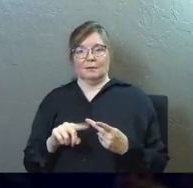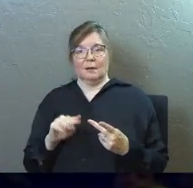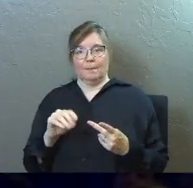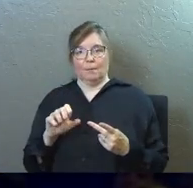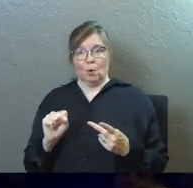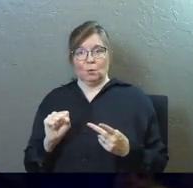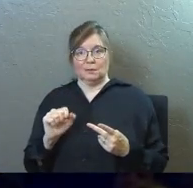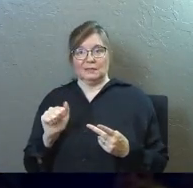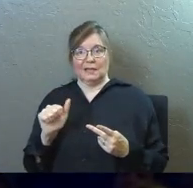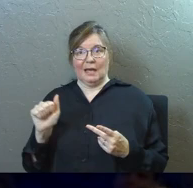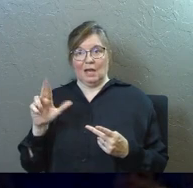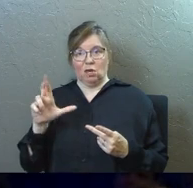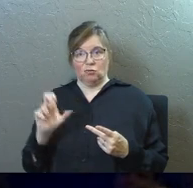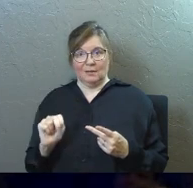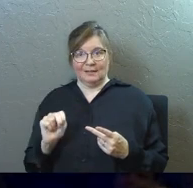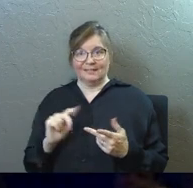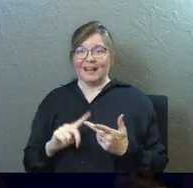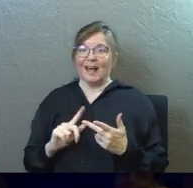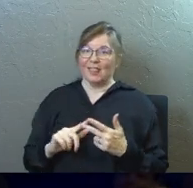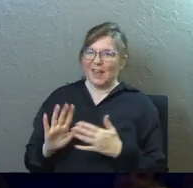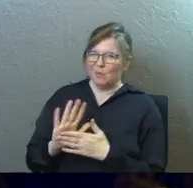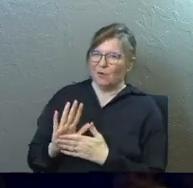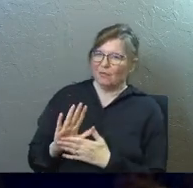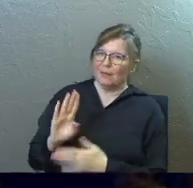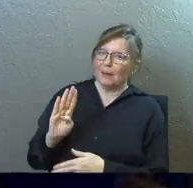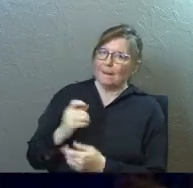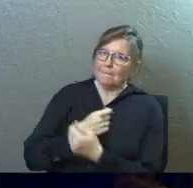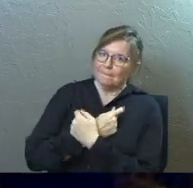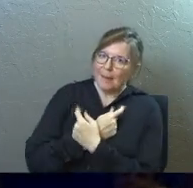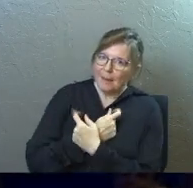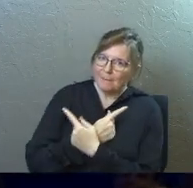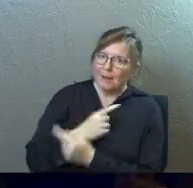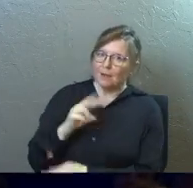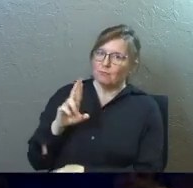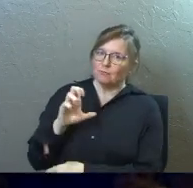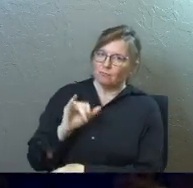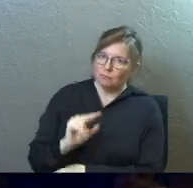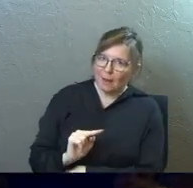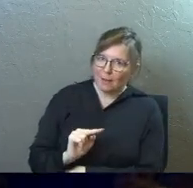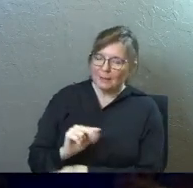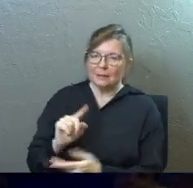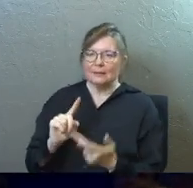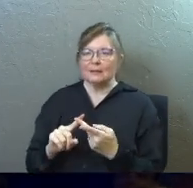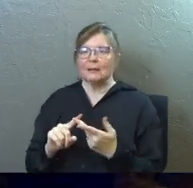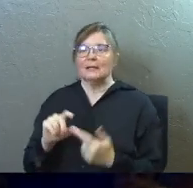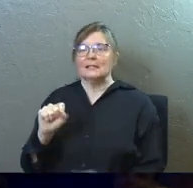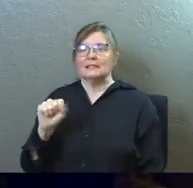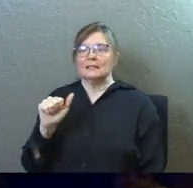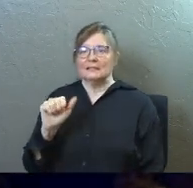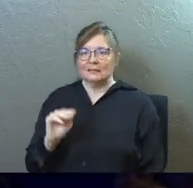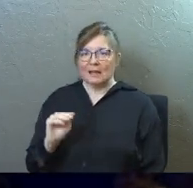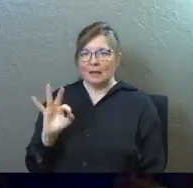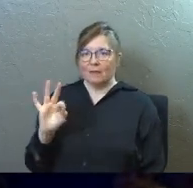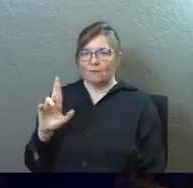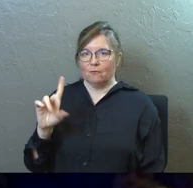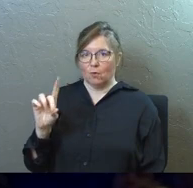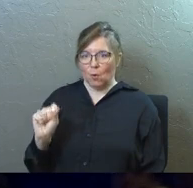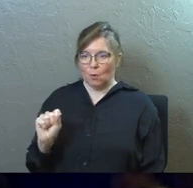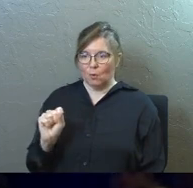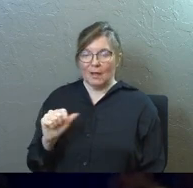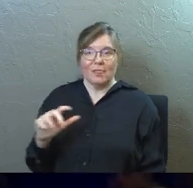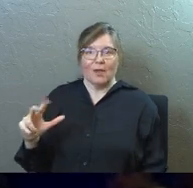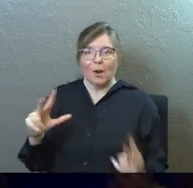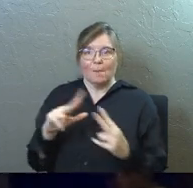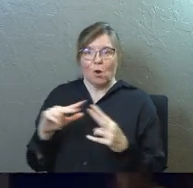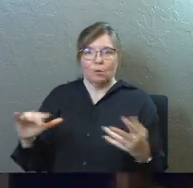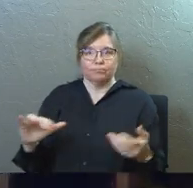like they're partners, like they just go together, and they go together, and not